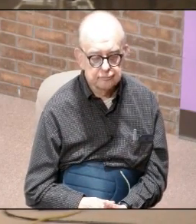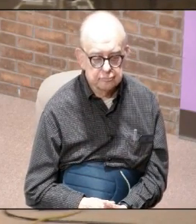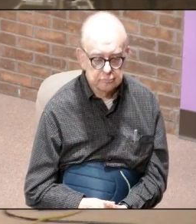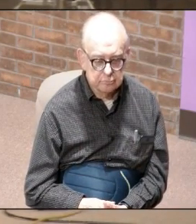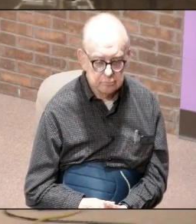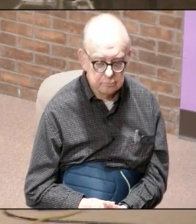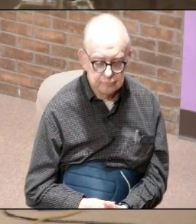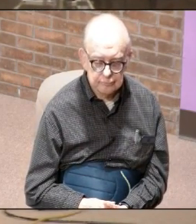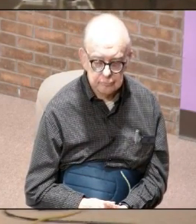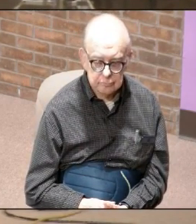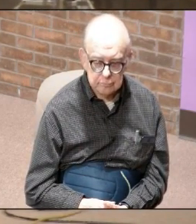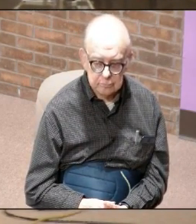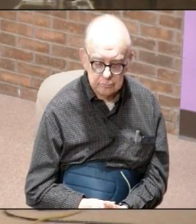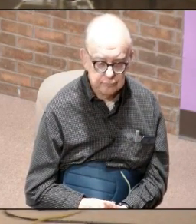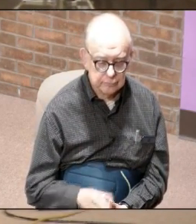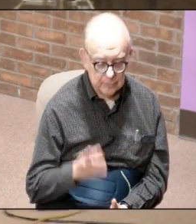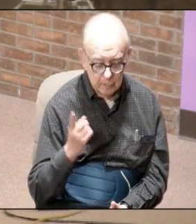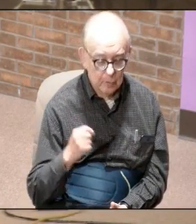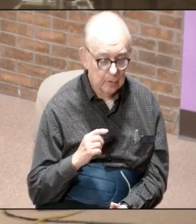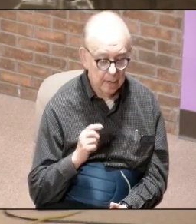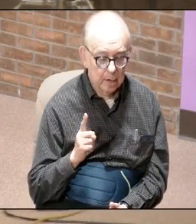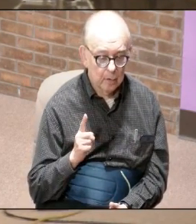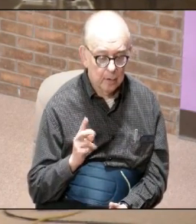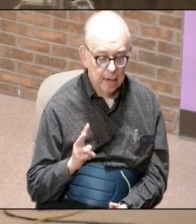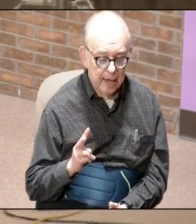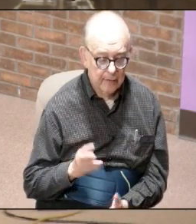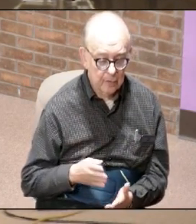because I still got I'm only halfway through this thing